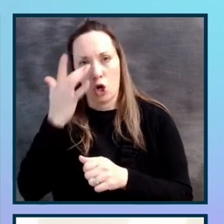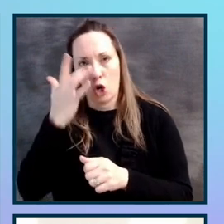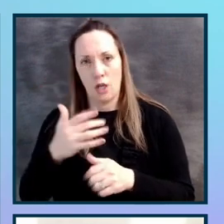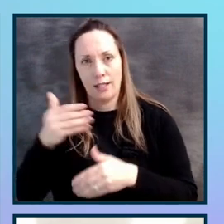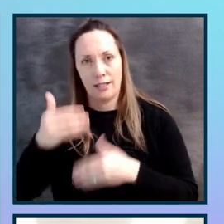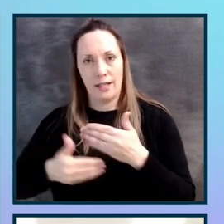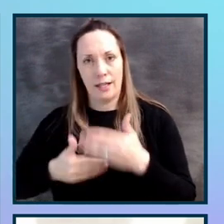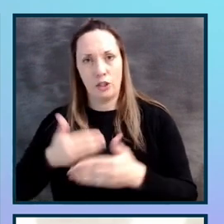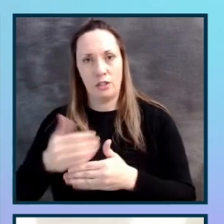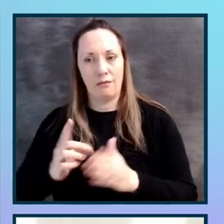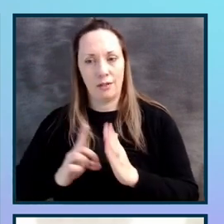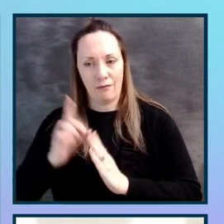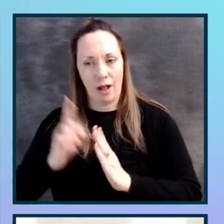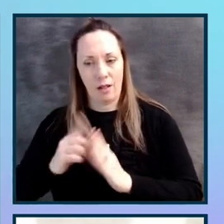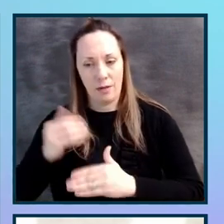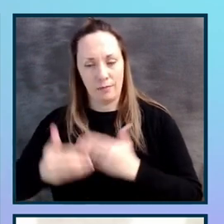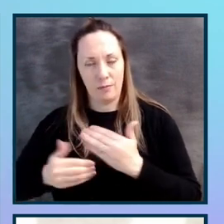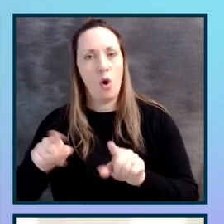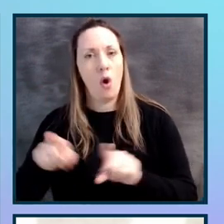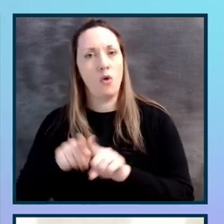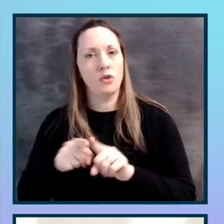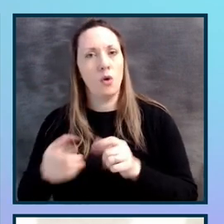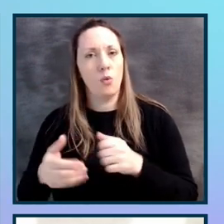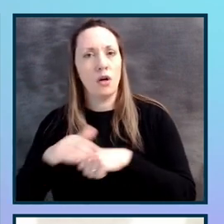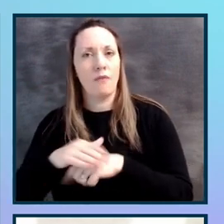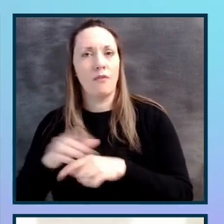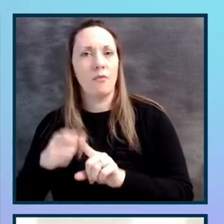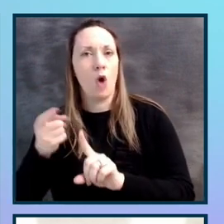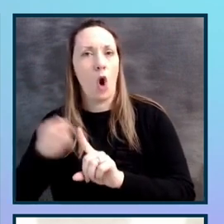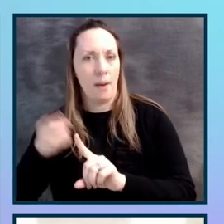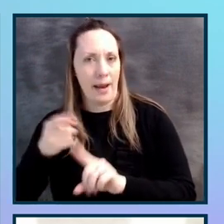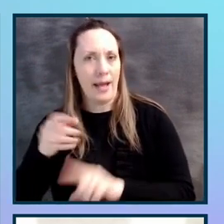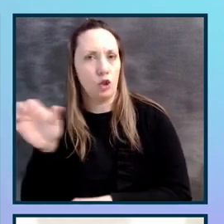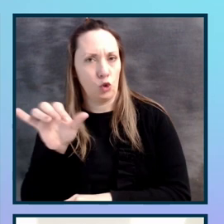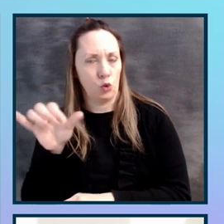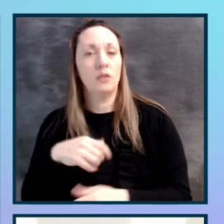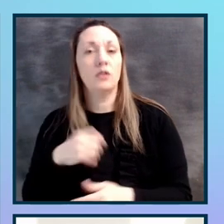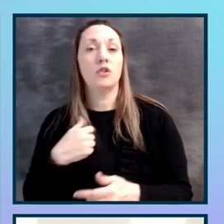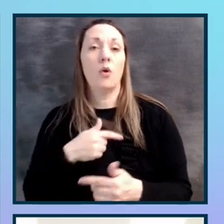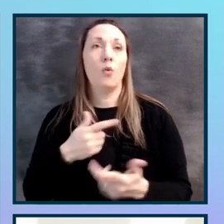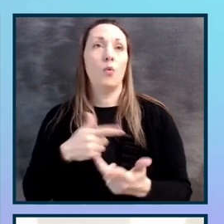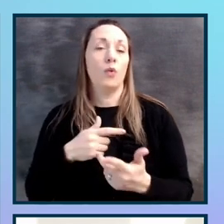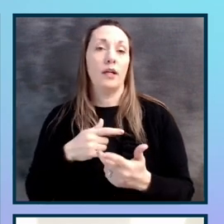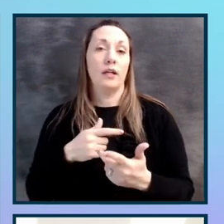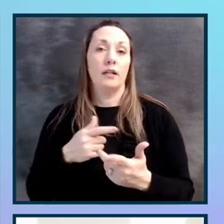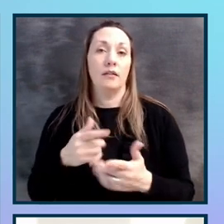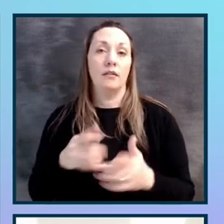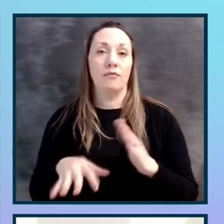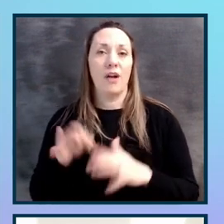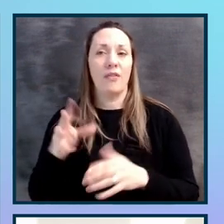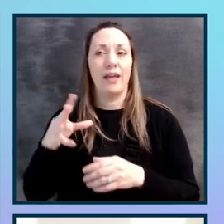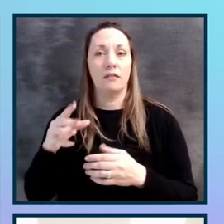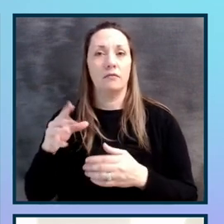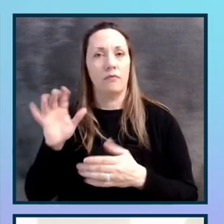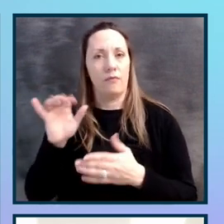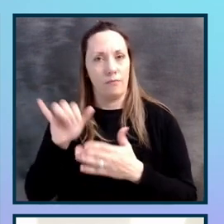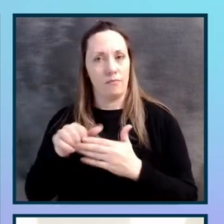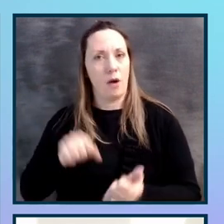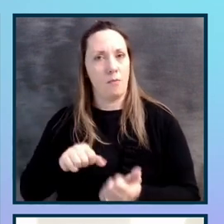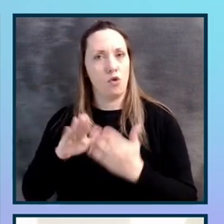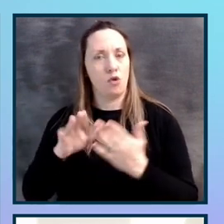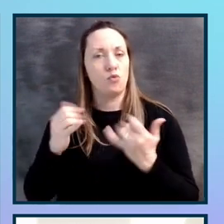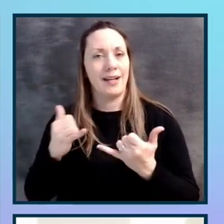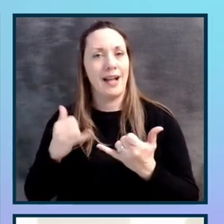development pipeline. And then we're also covering it from an automated approach. So we've gone for that interim approach at the moment so that we're